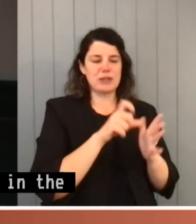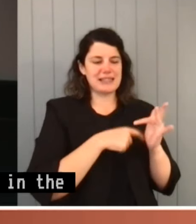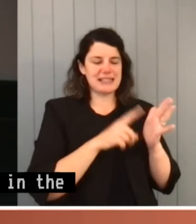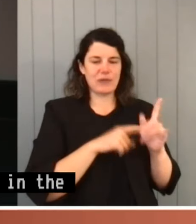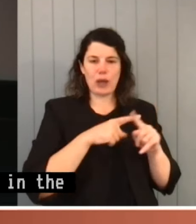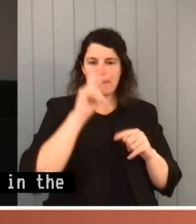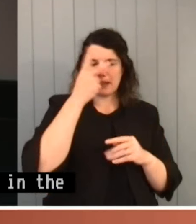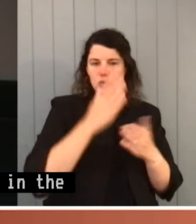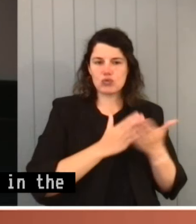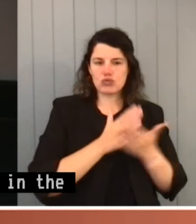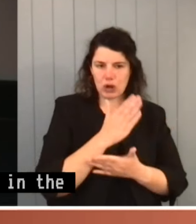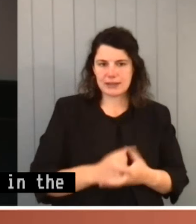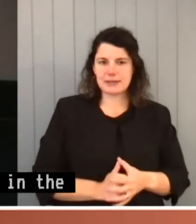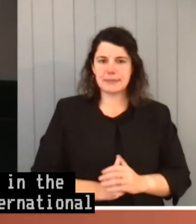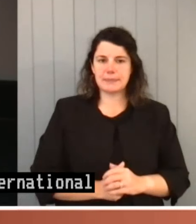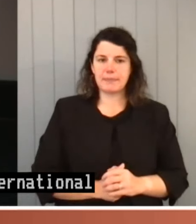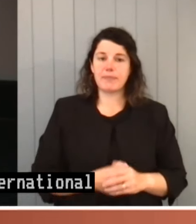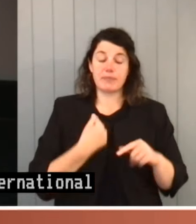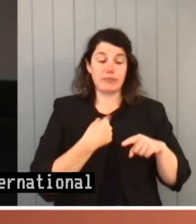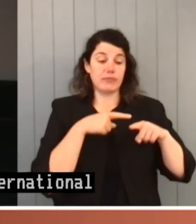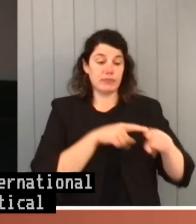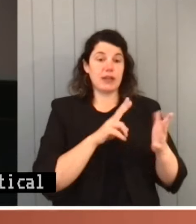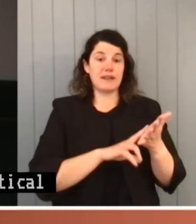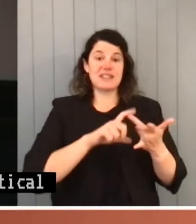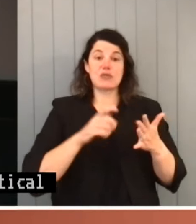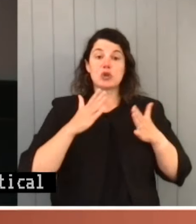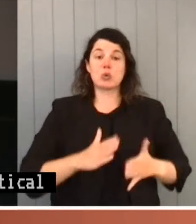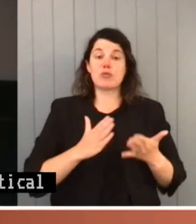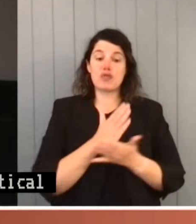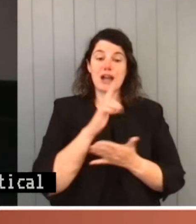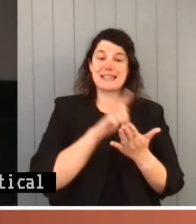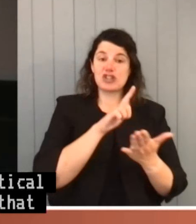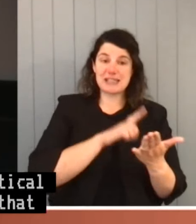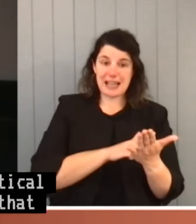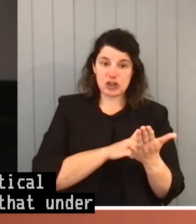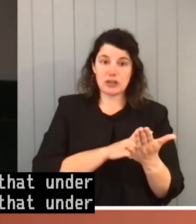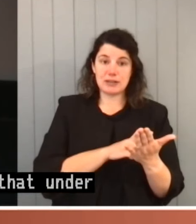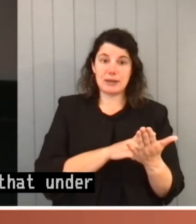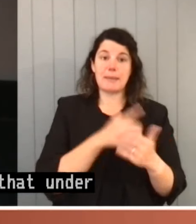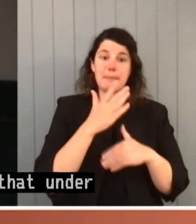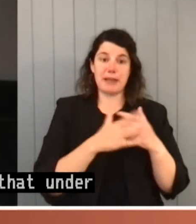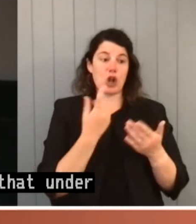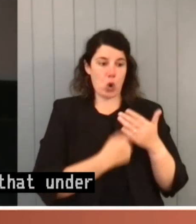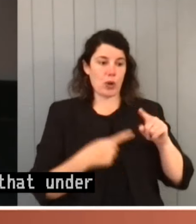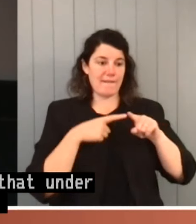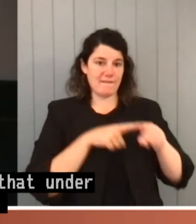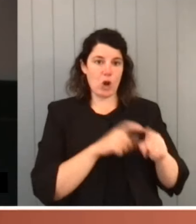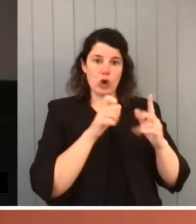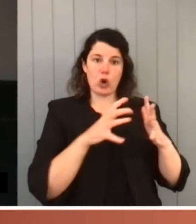And we have interpreted that requirement under the Victorian human rights legislation as going no further than the common law principle